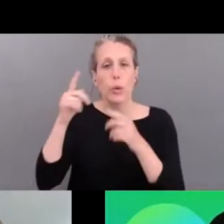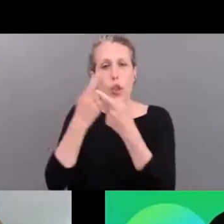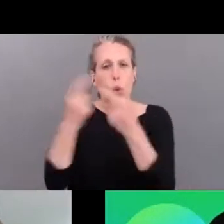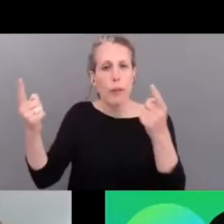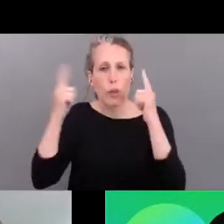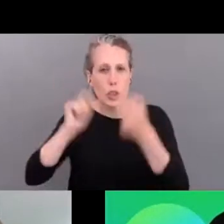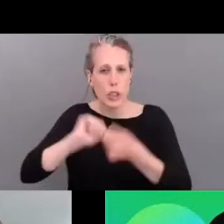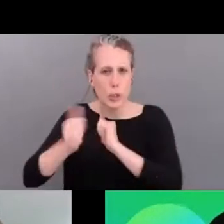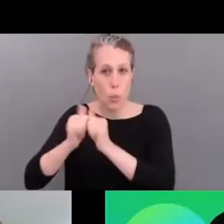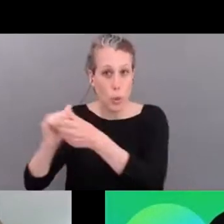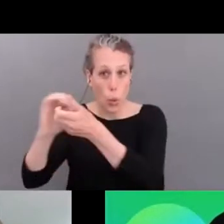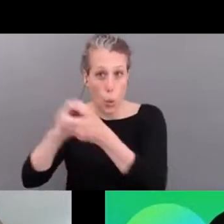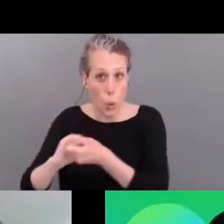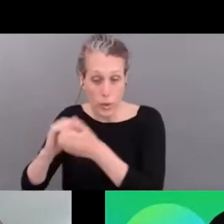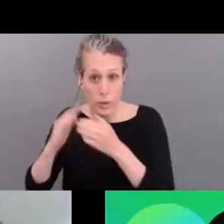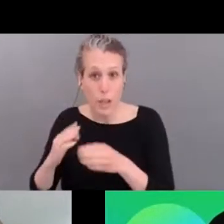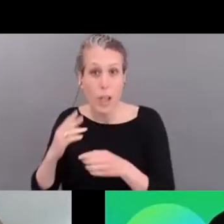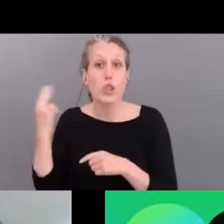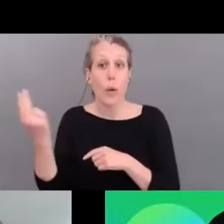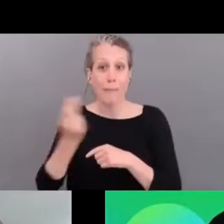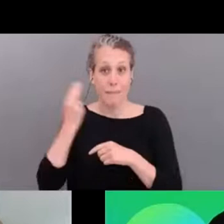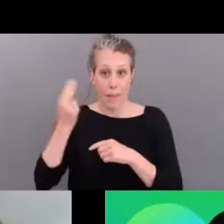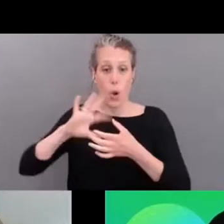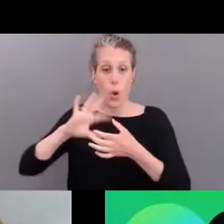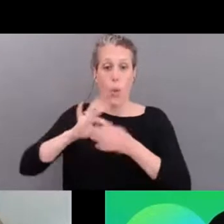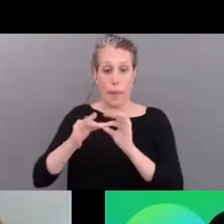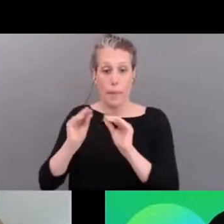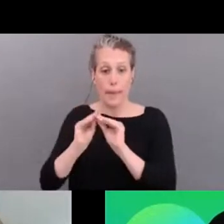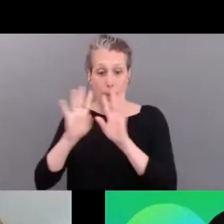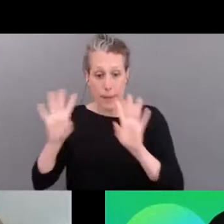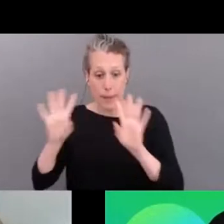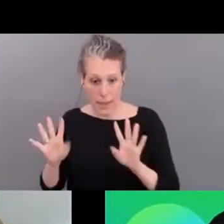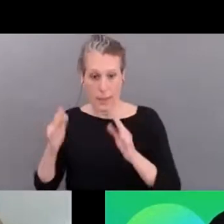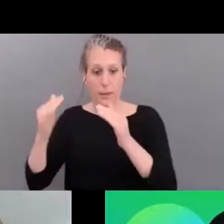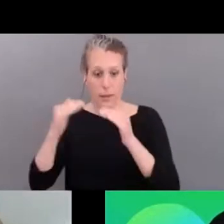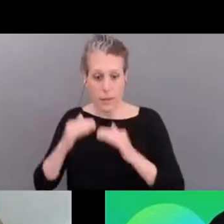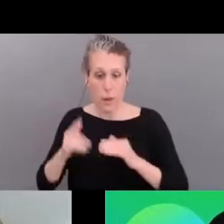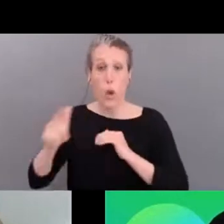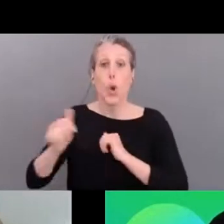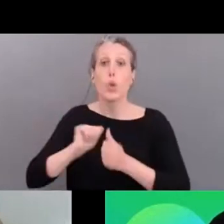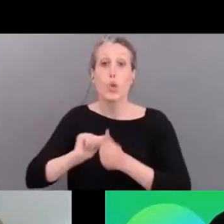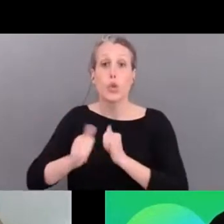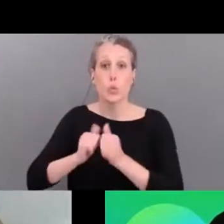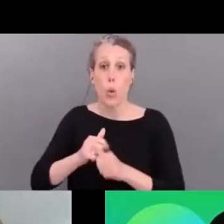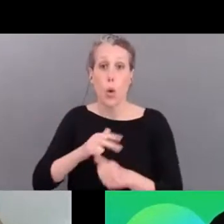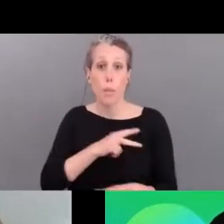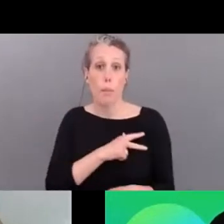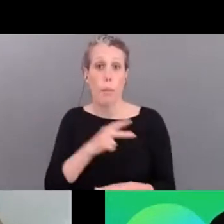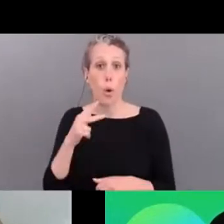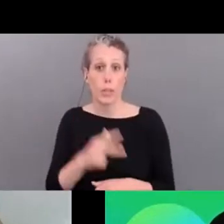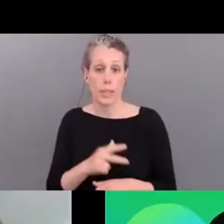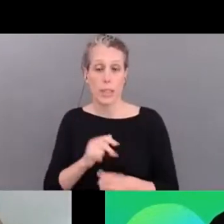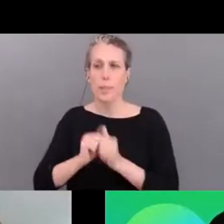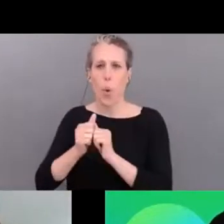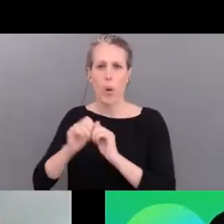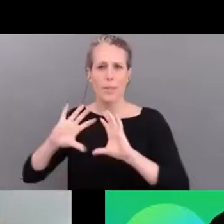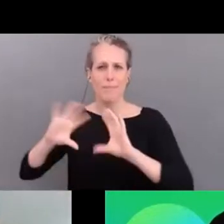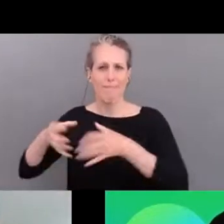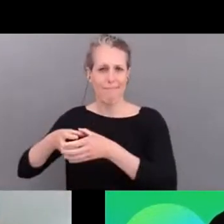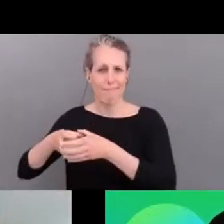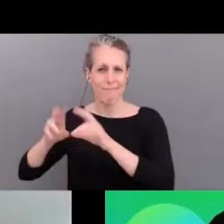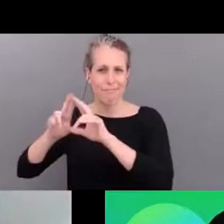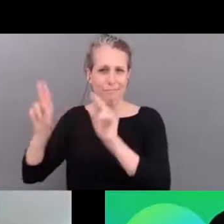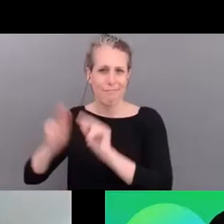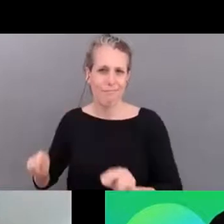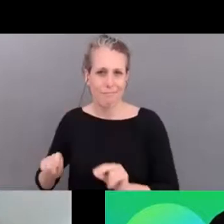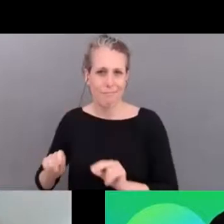we have the slovenian olympic committee we have the sport portuguese sports confederation and we have the association or alliance for